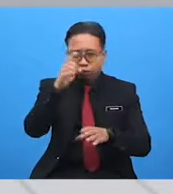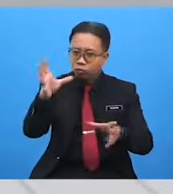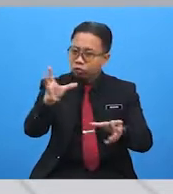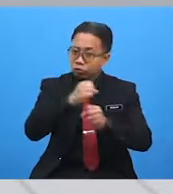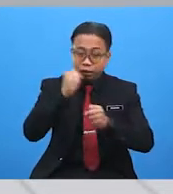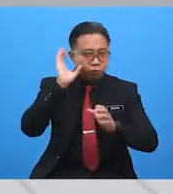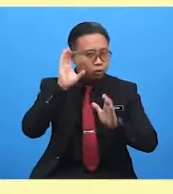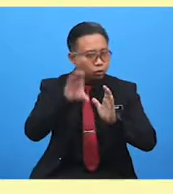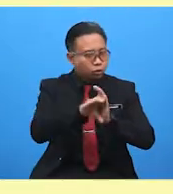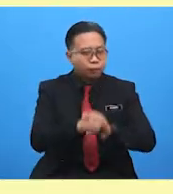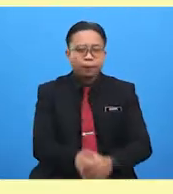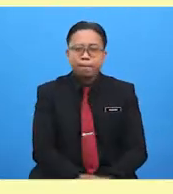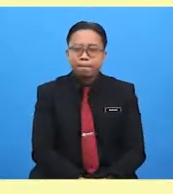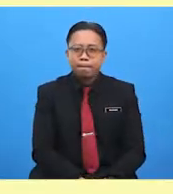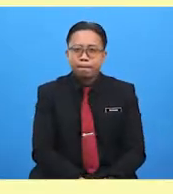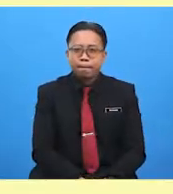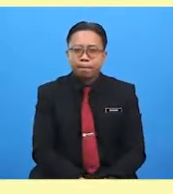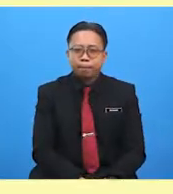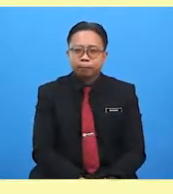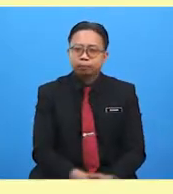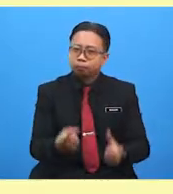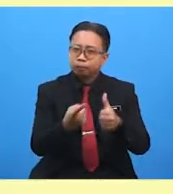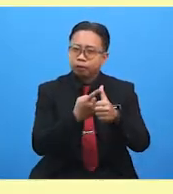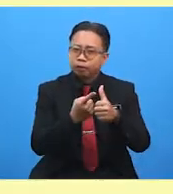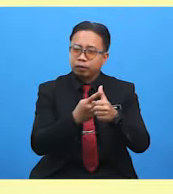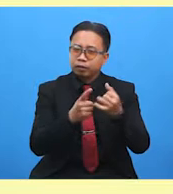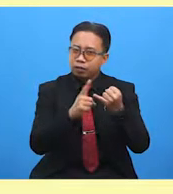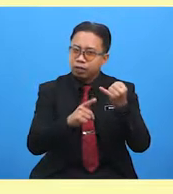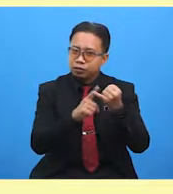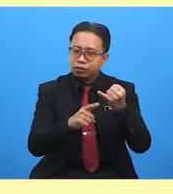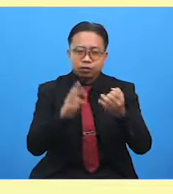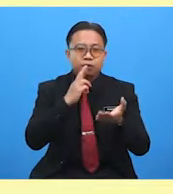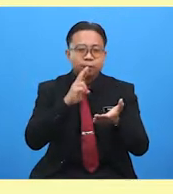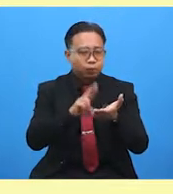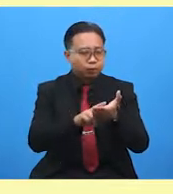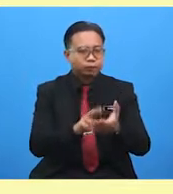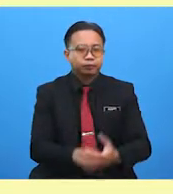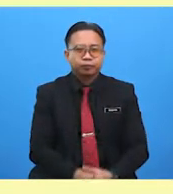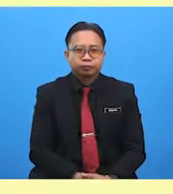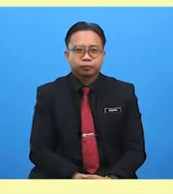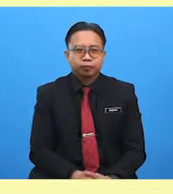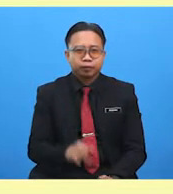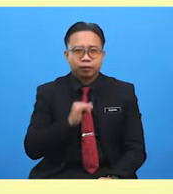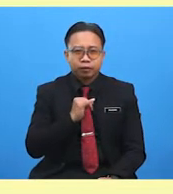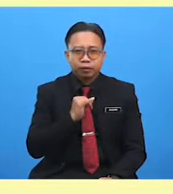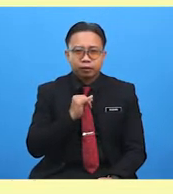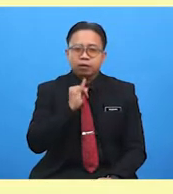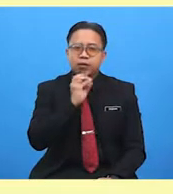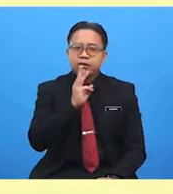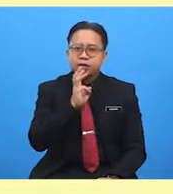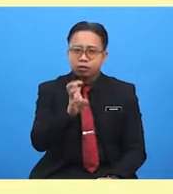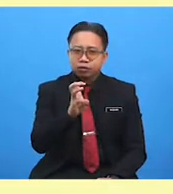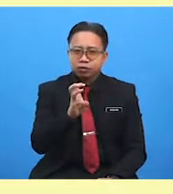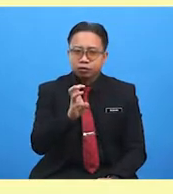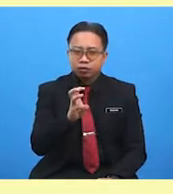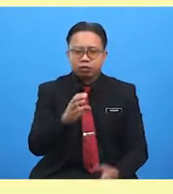picture. And for the last news report, icy conditions were still causing